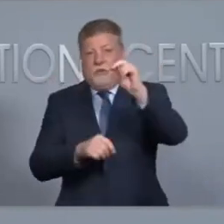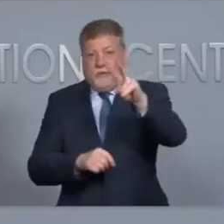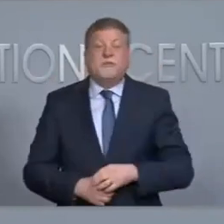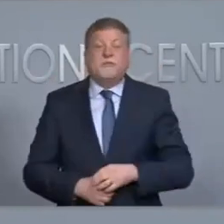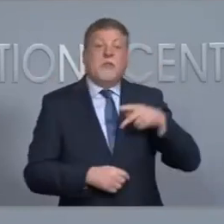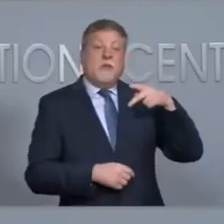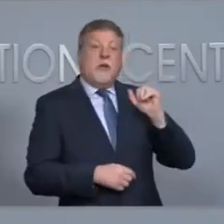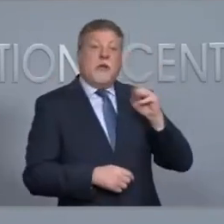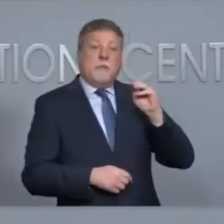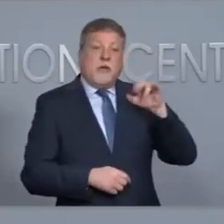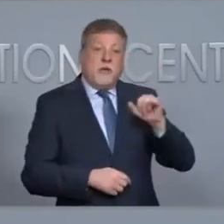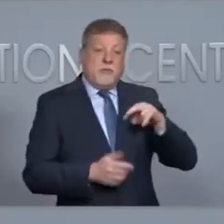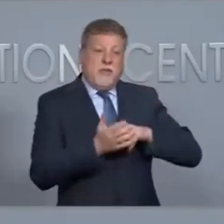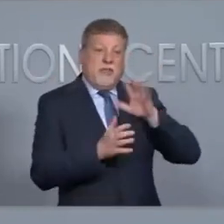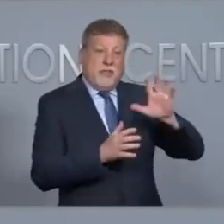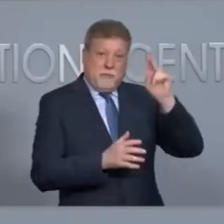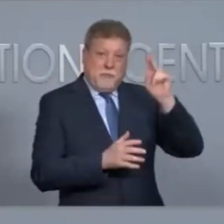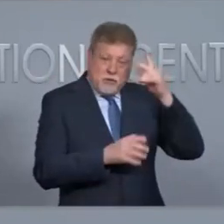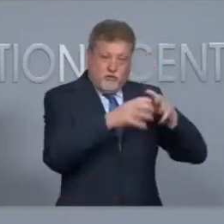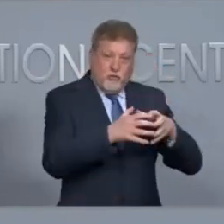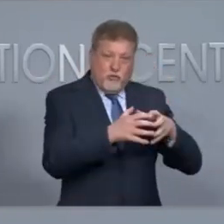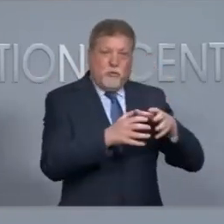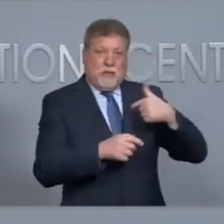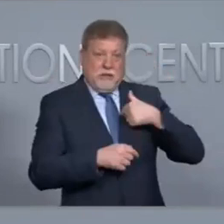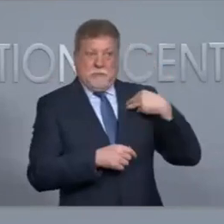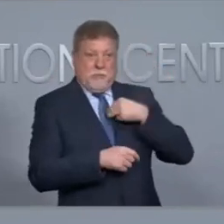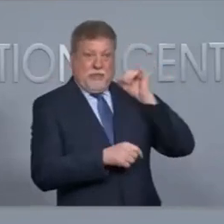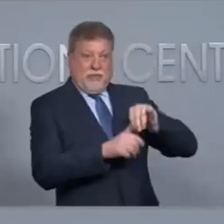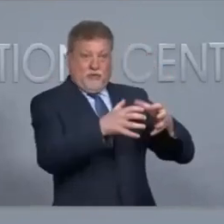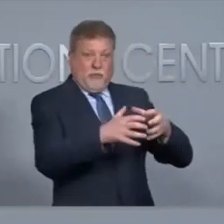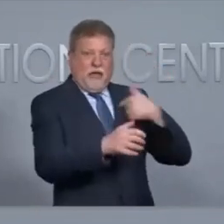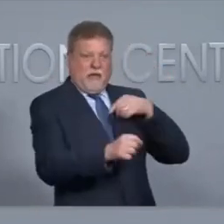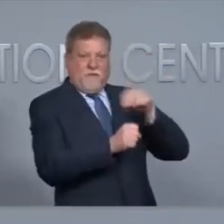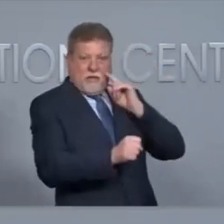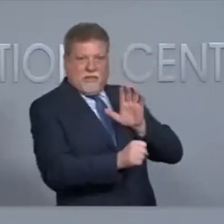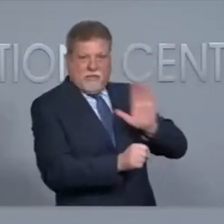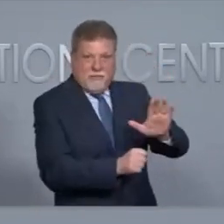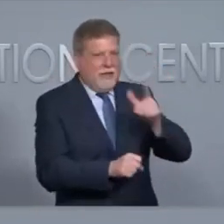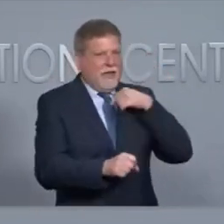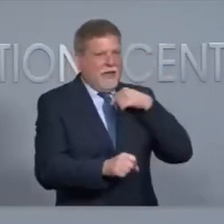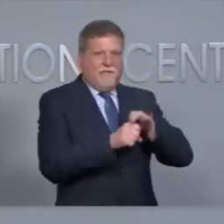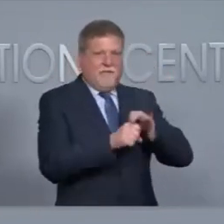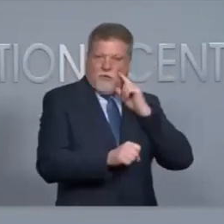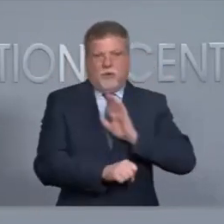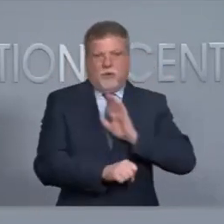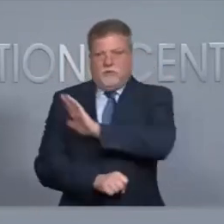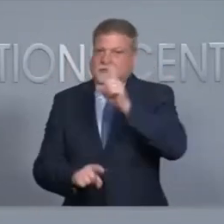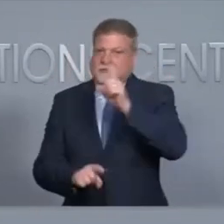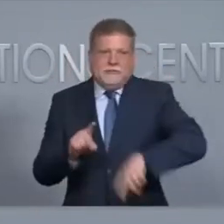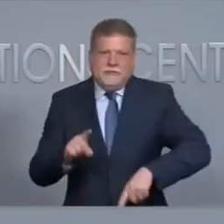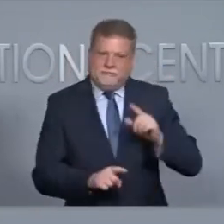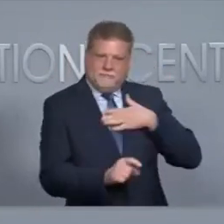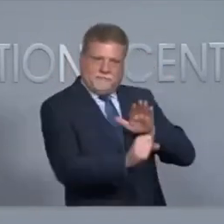affiliated with a political party may only vote their party's ballot and may not vote in another party's primary.